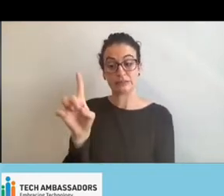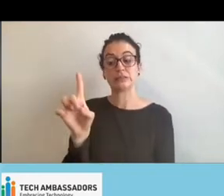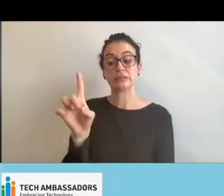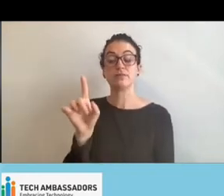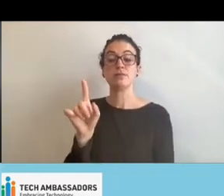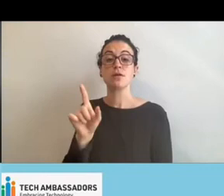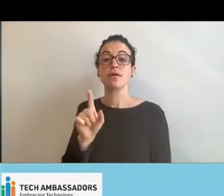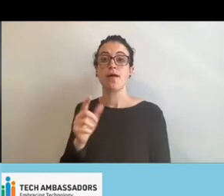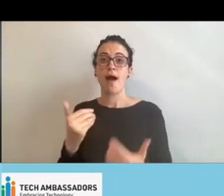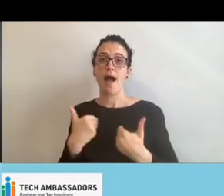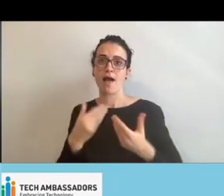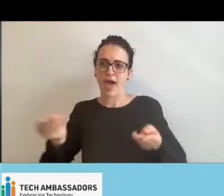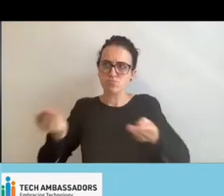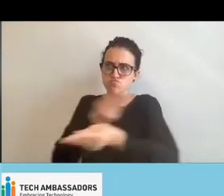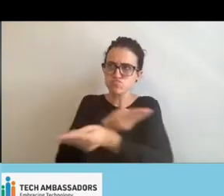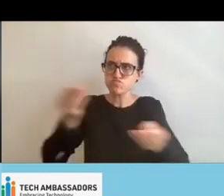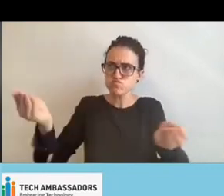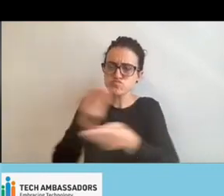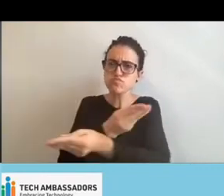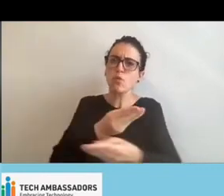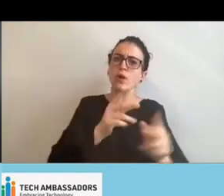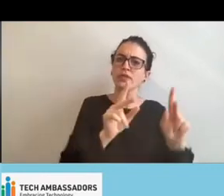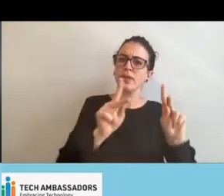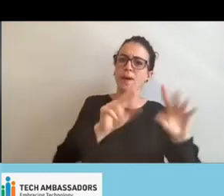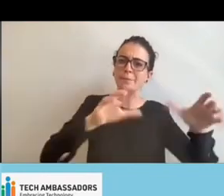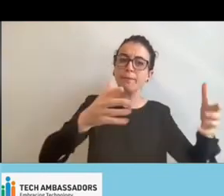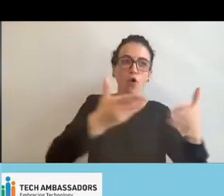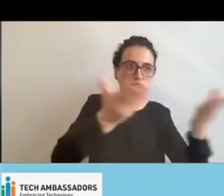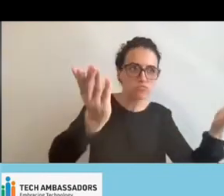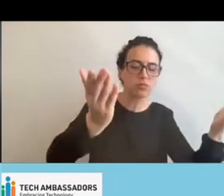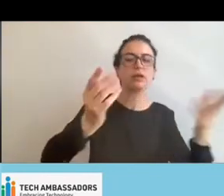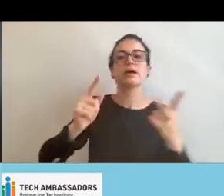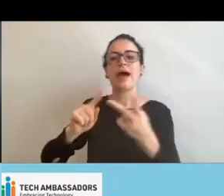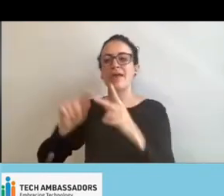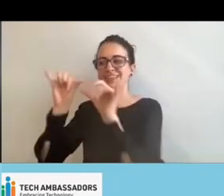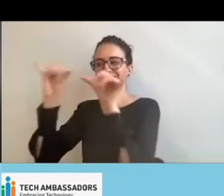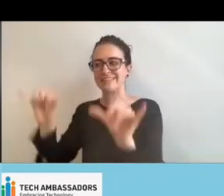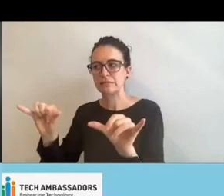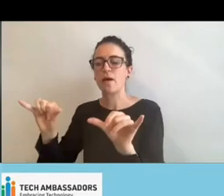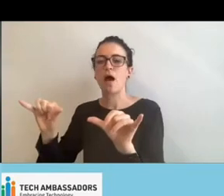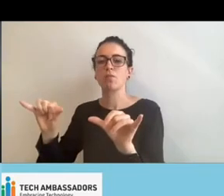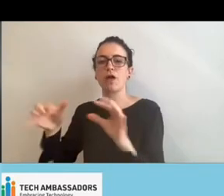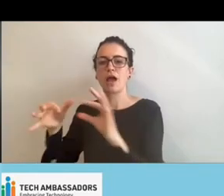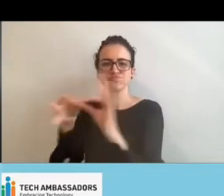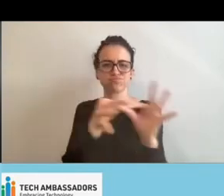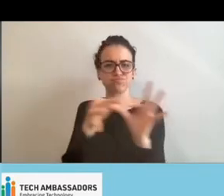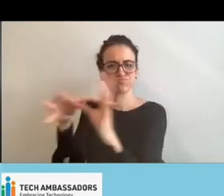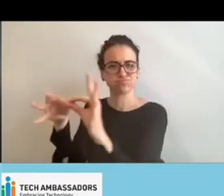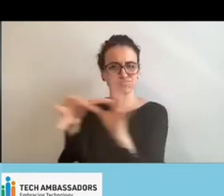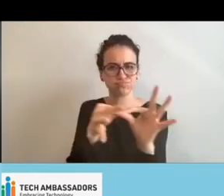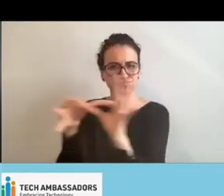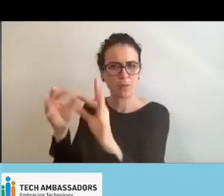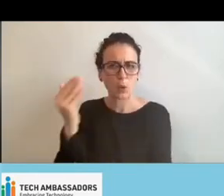really powerful thing. When, as I said, when someone with lived experience can educate and train other people, you know, and I